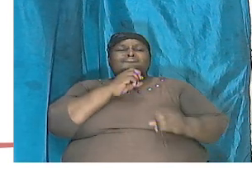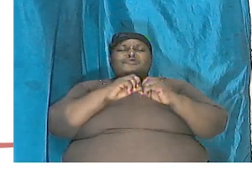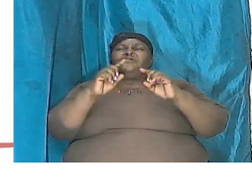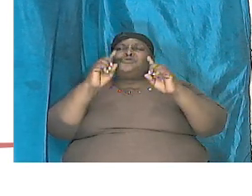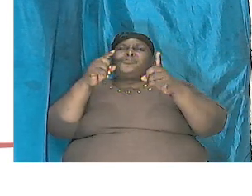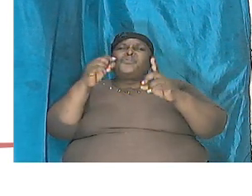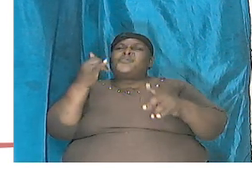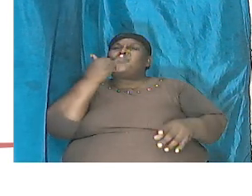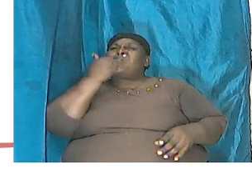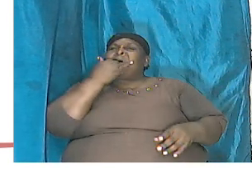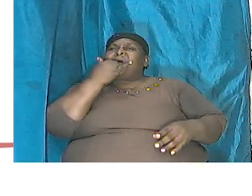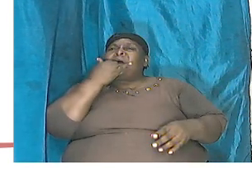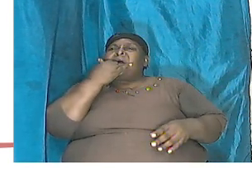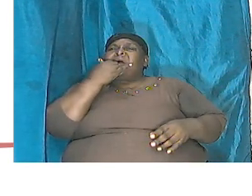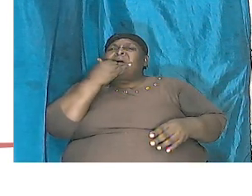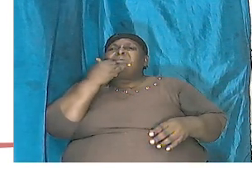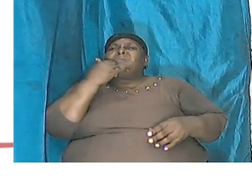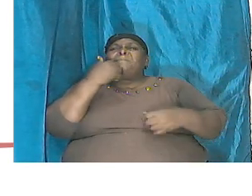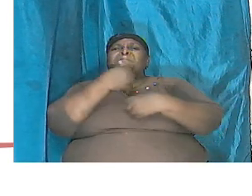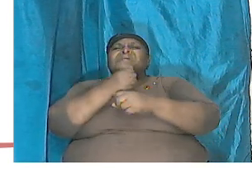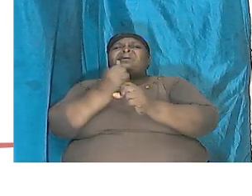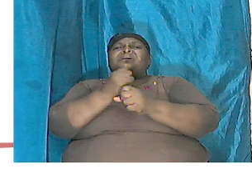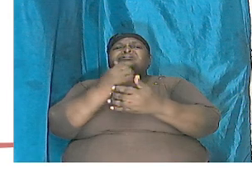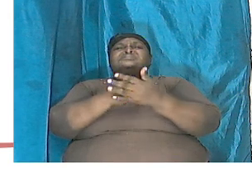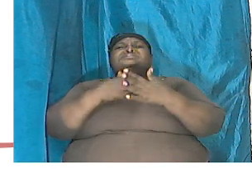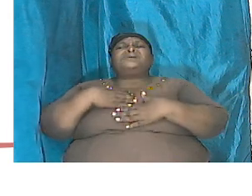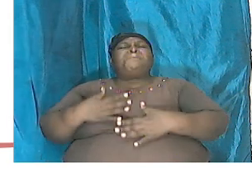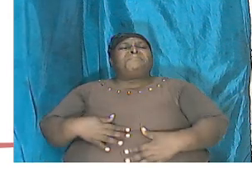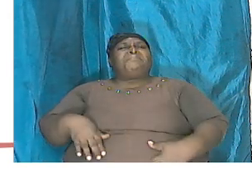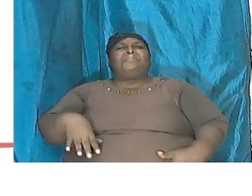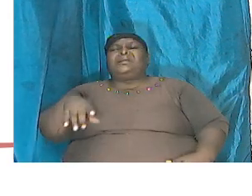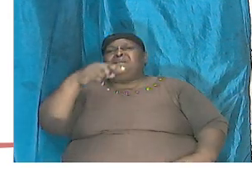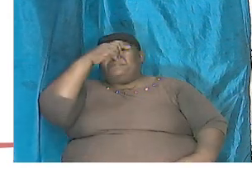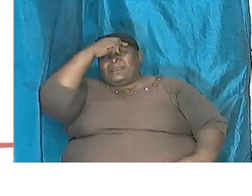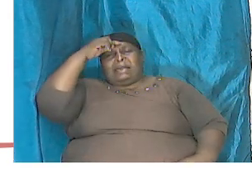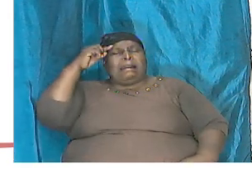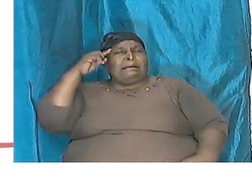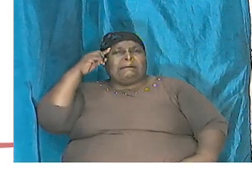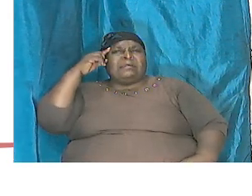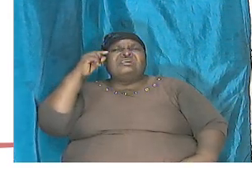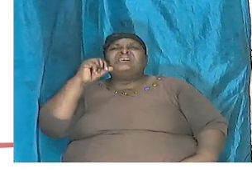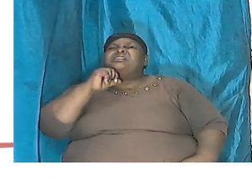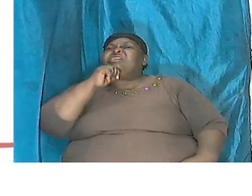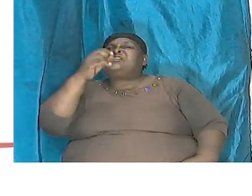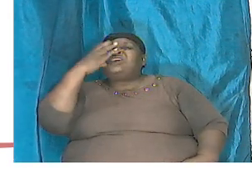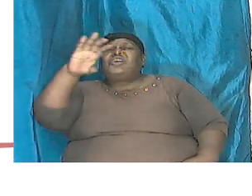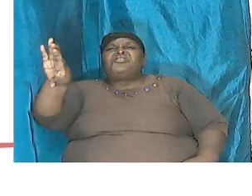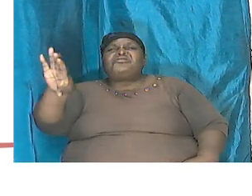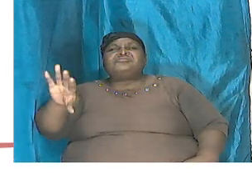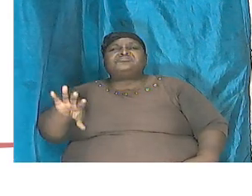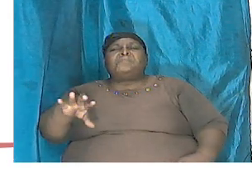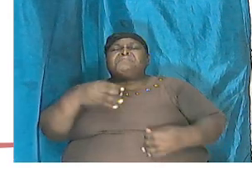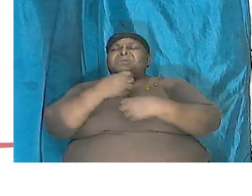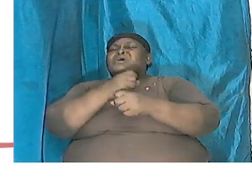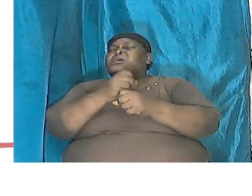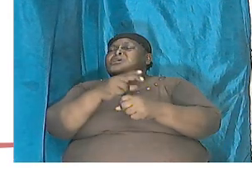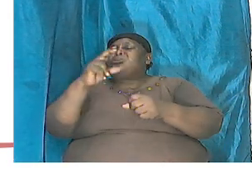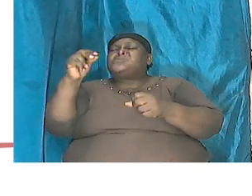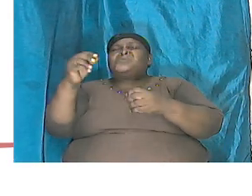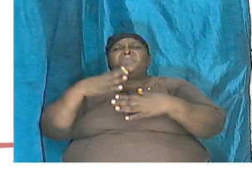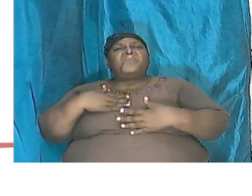that caused somebody to be black it was not a curse that caused anybody to be black no